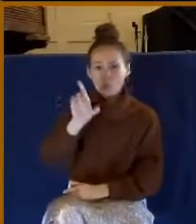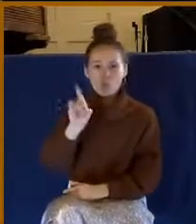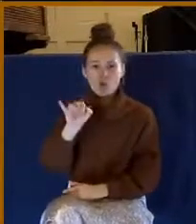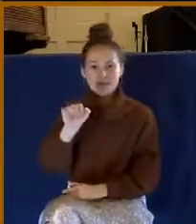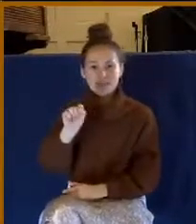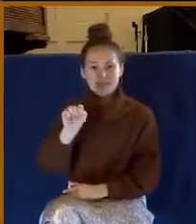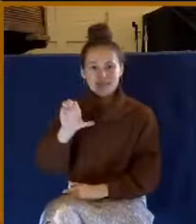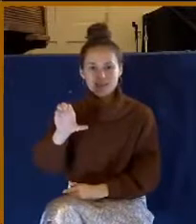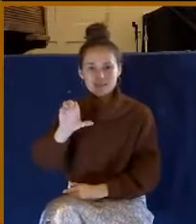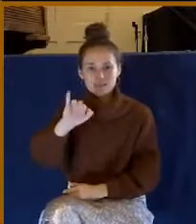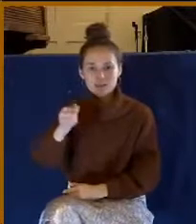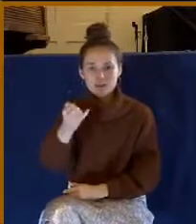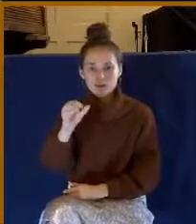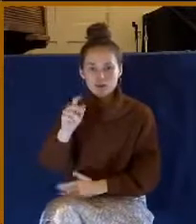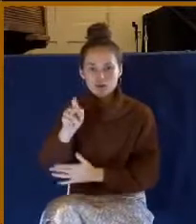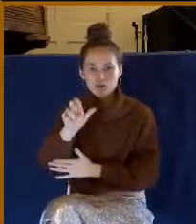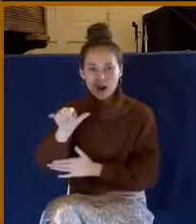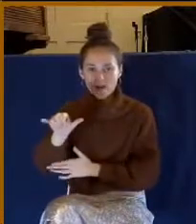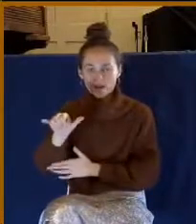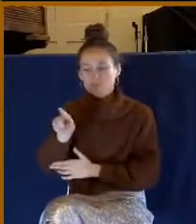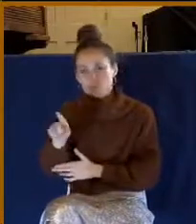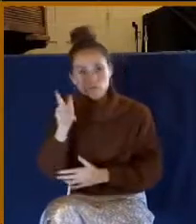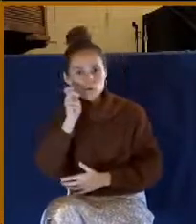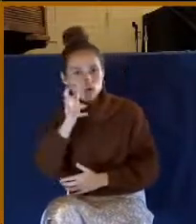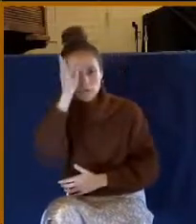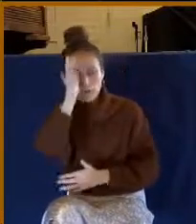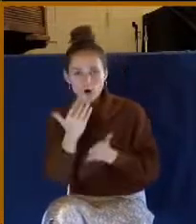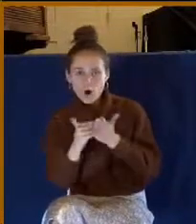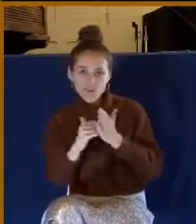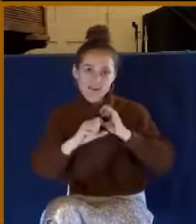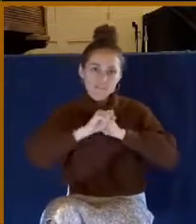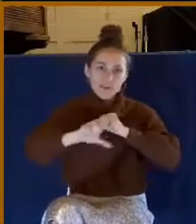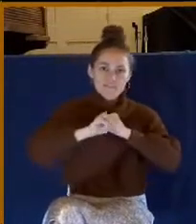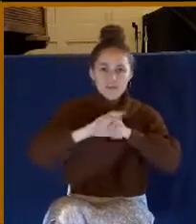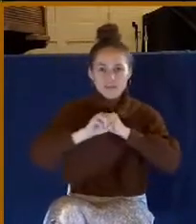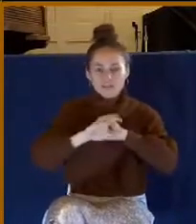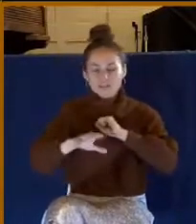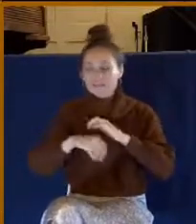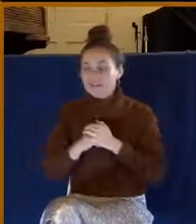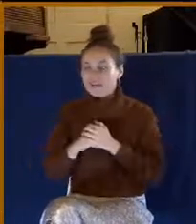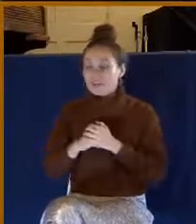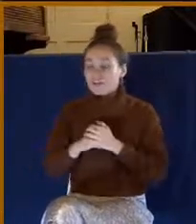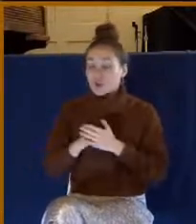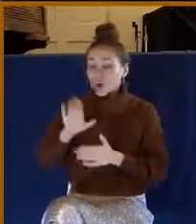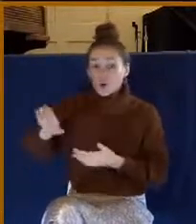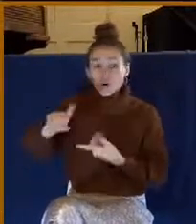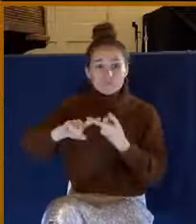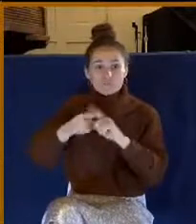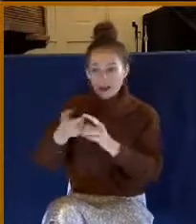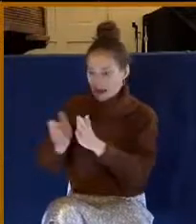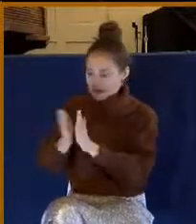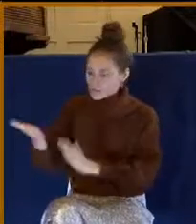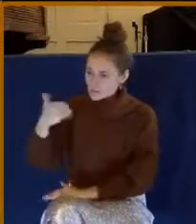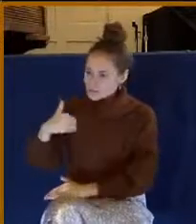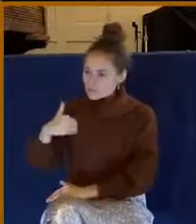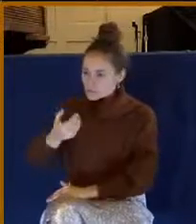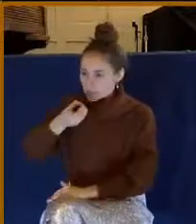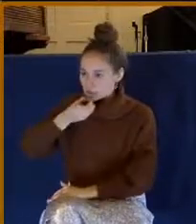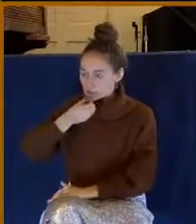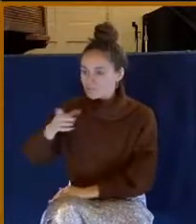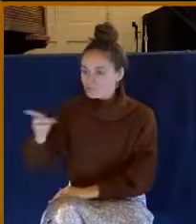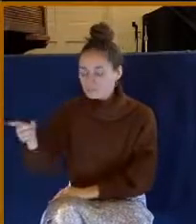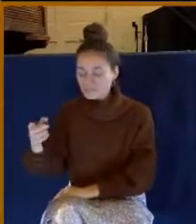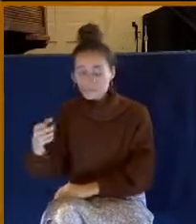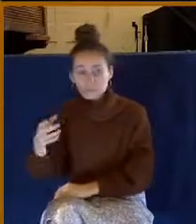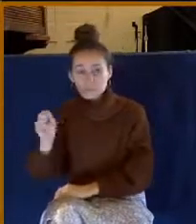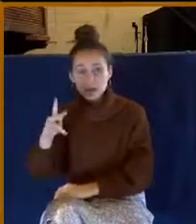doing advertisement. She was asked to go to a friend's house for dinner, and the mother asked this little girl, said, Would you pray for the meal tonight? And she said,